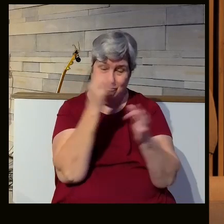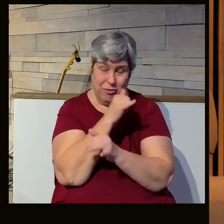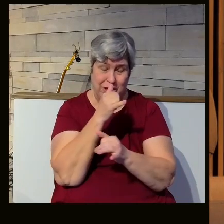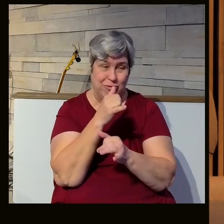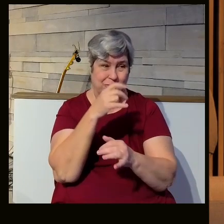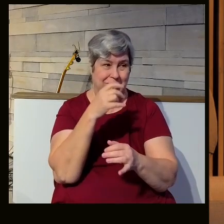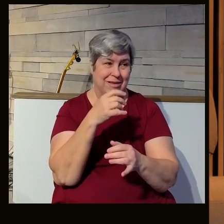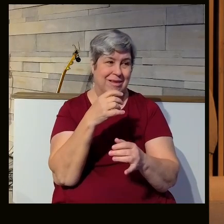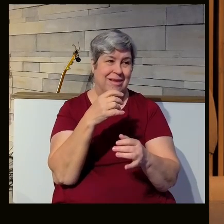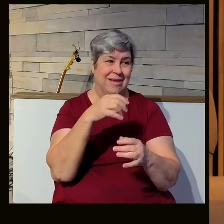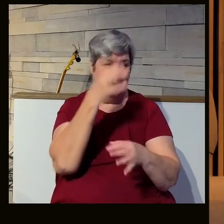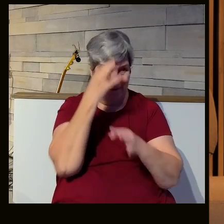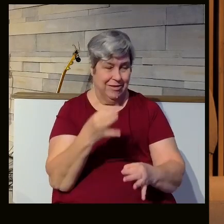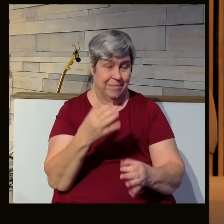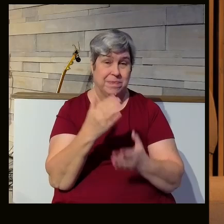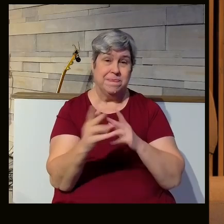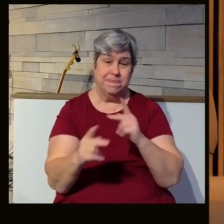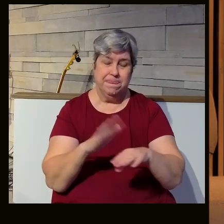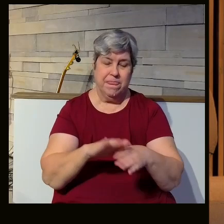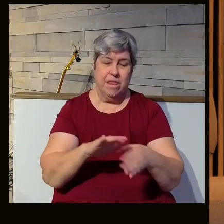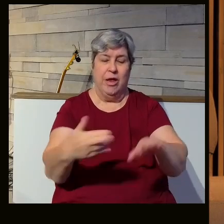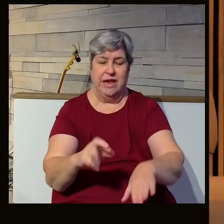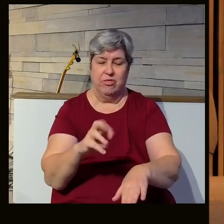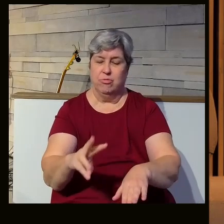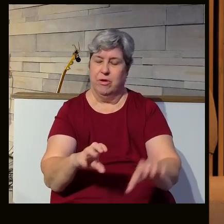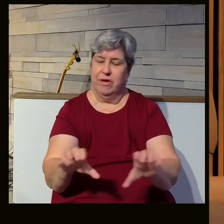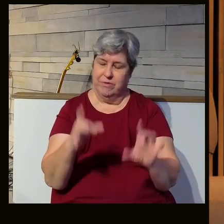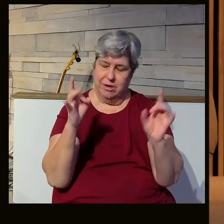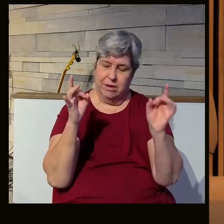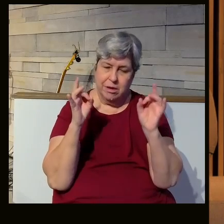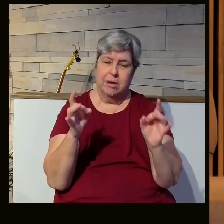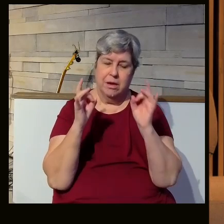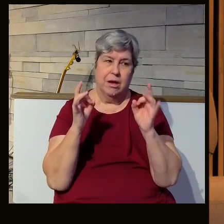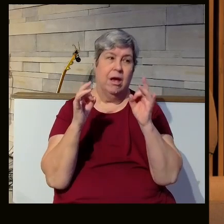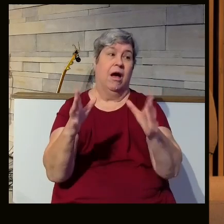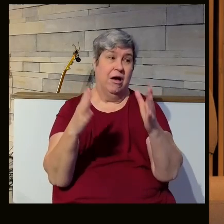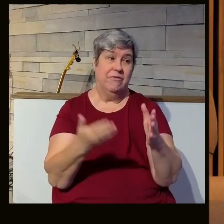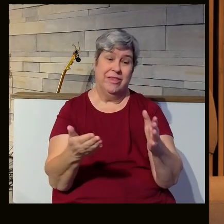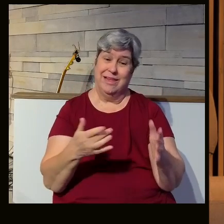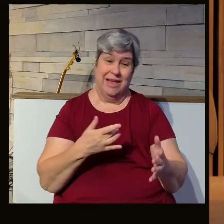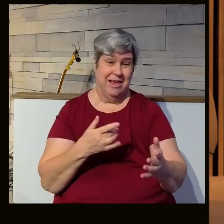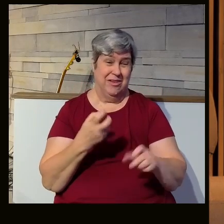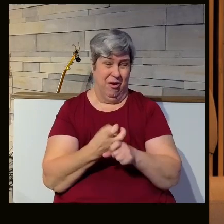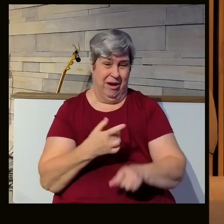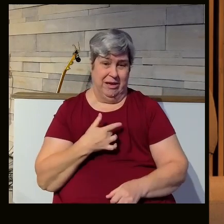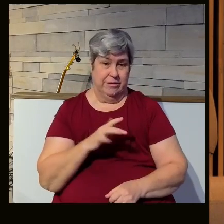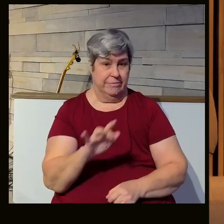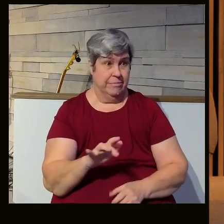And some of the folks on death row have done some things. It's hard to feel sorry for them.